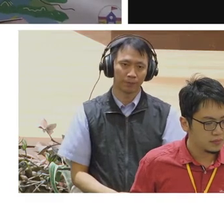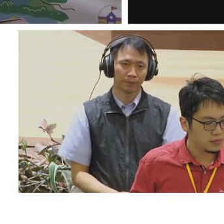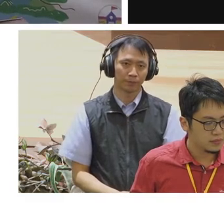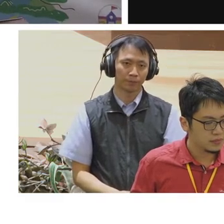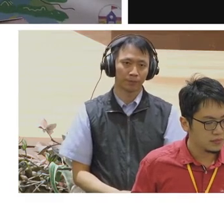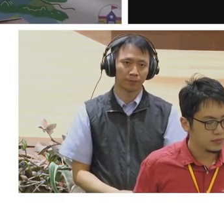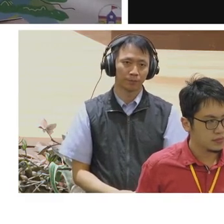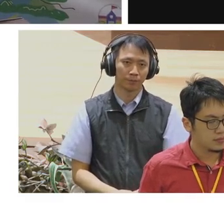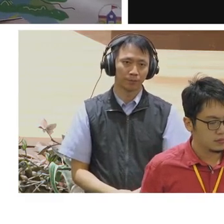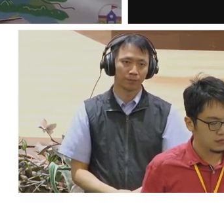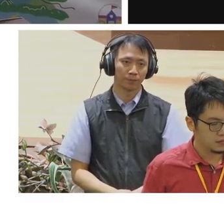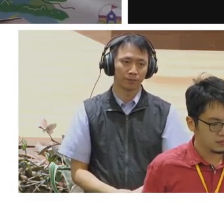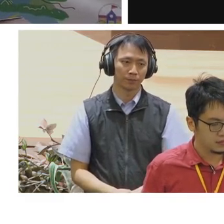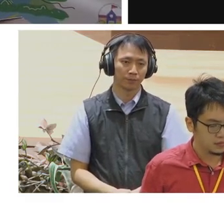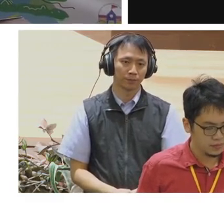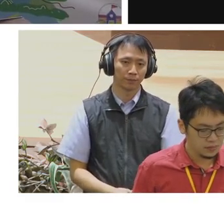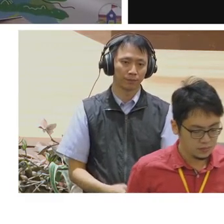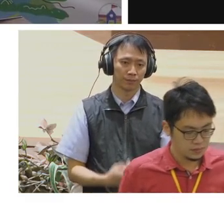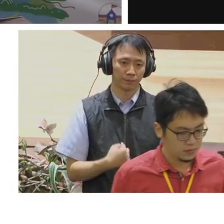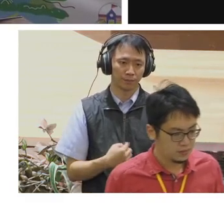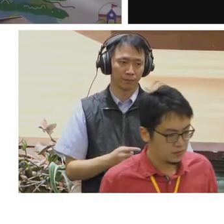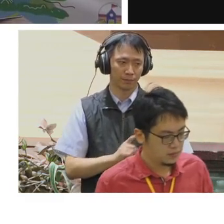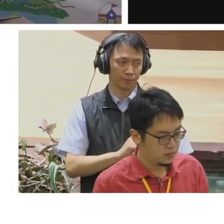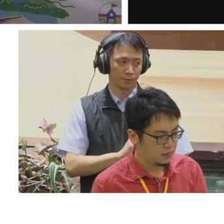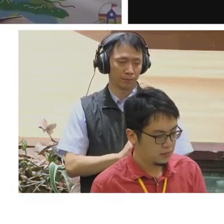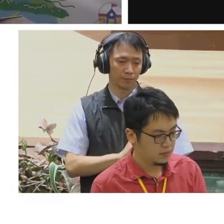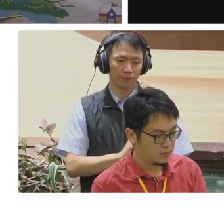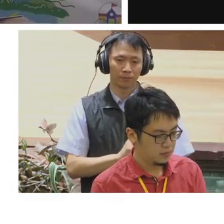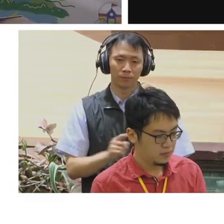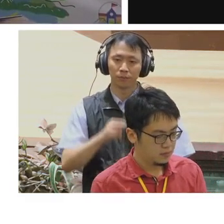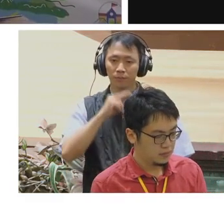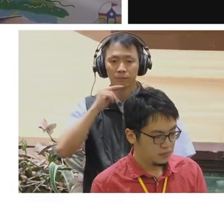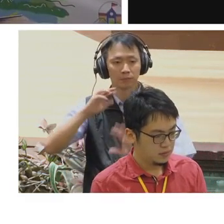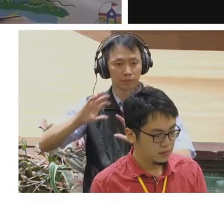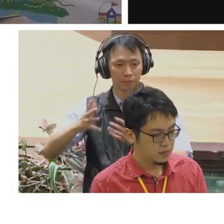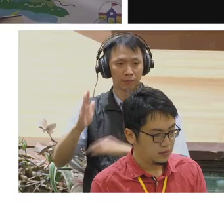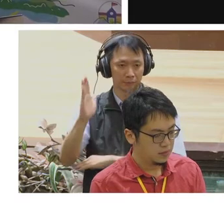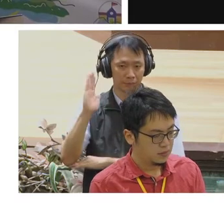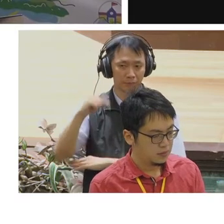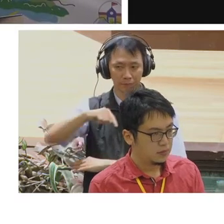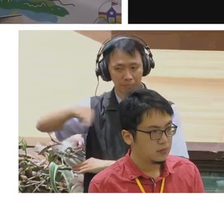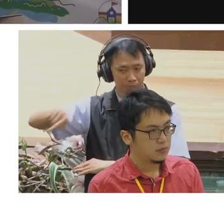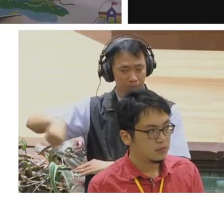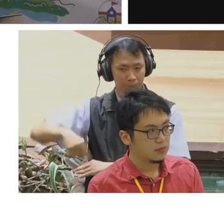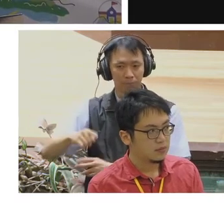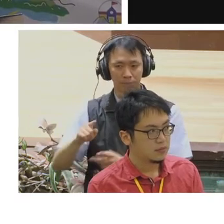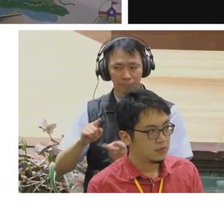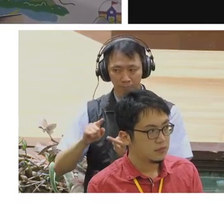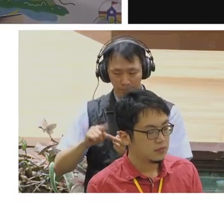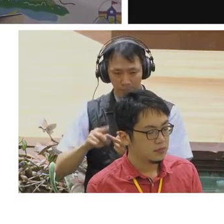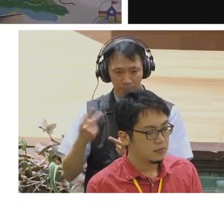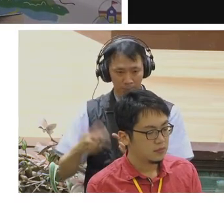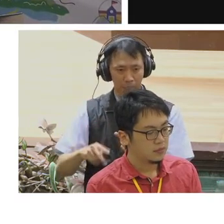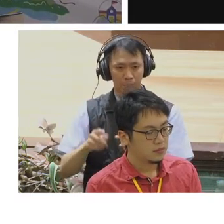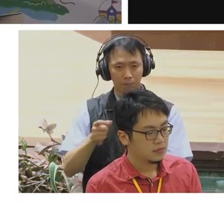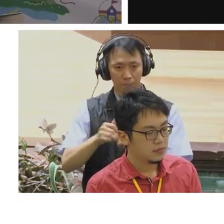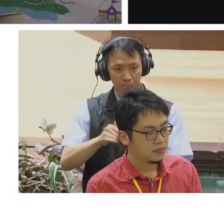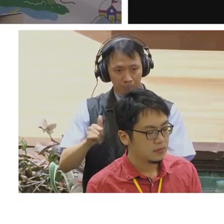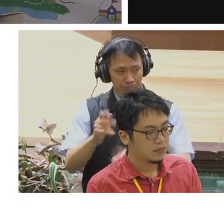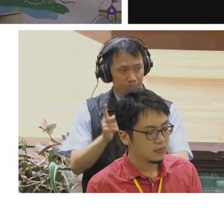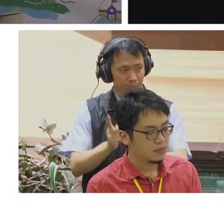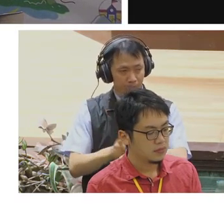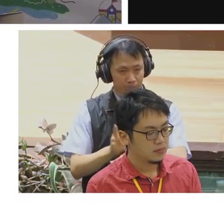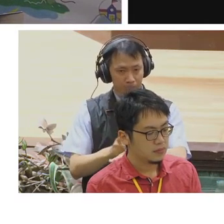I've been in contact with people in the United Kingdom, in the civic technology community, in the government itself,